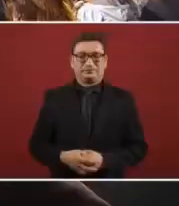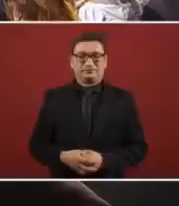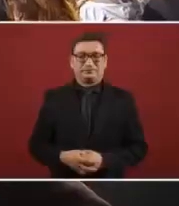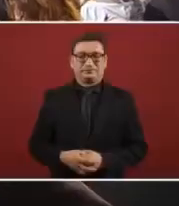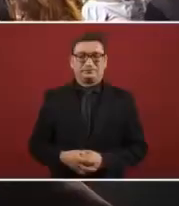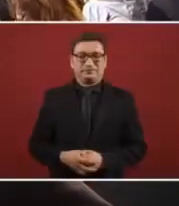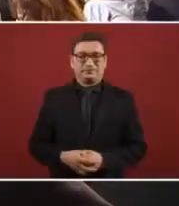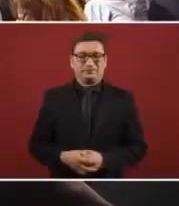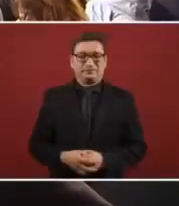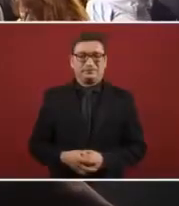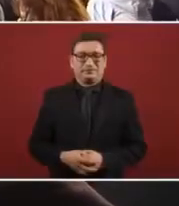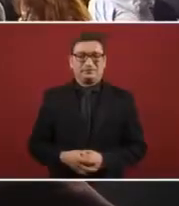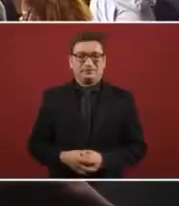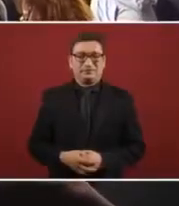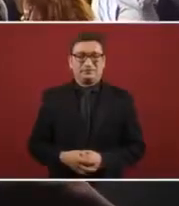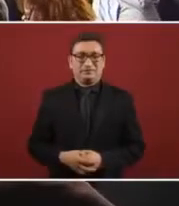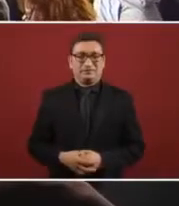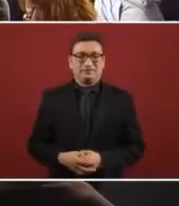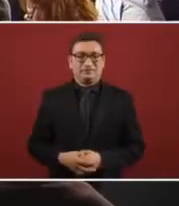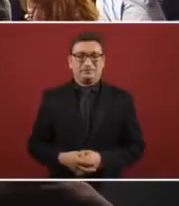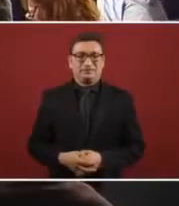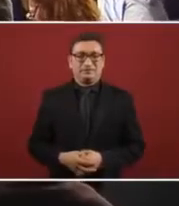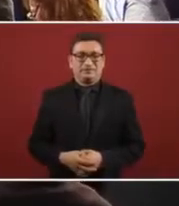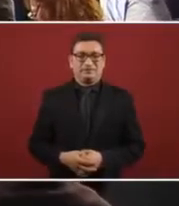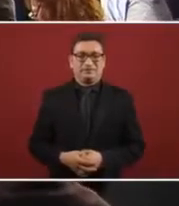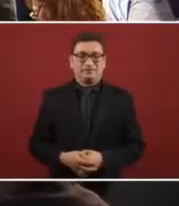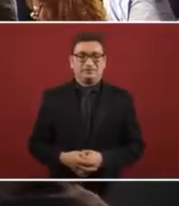and that is why